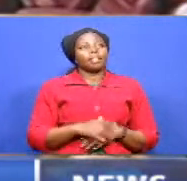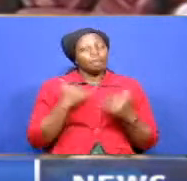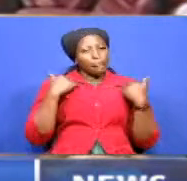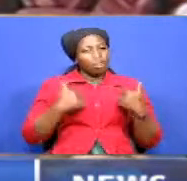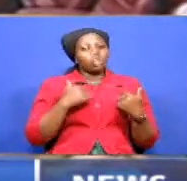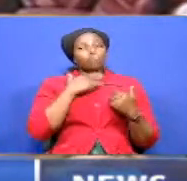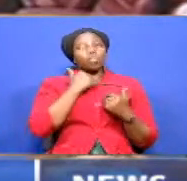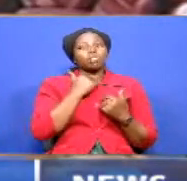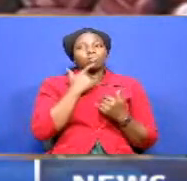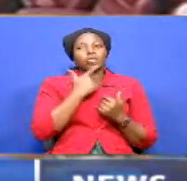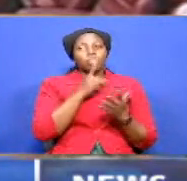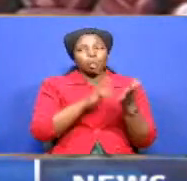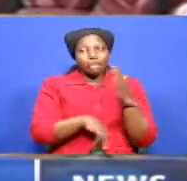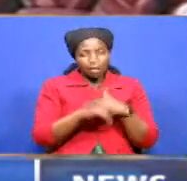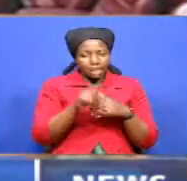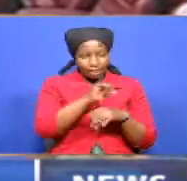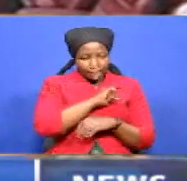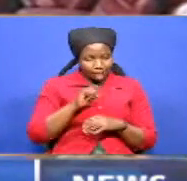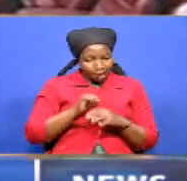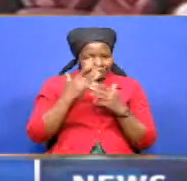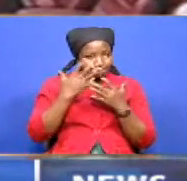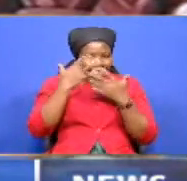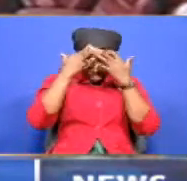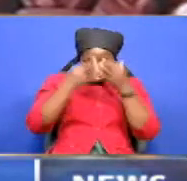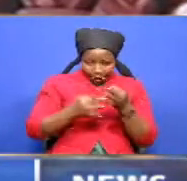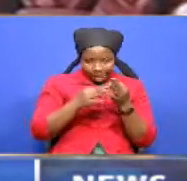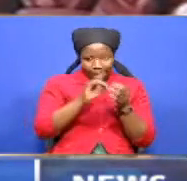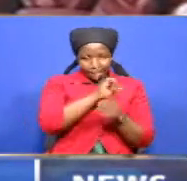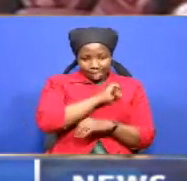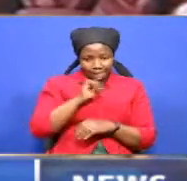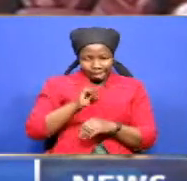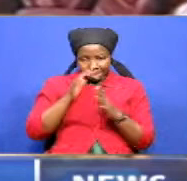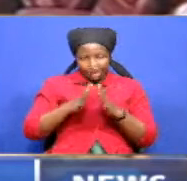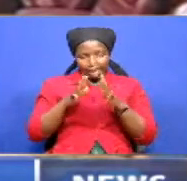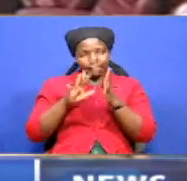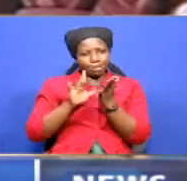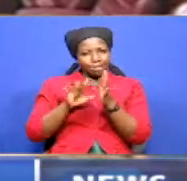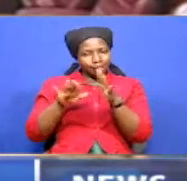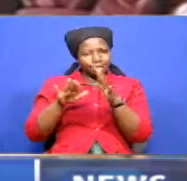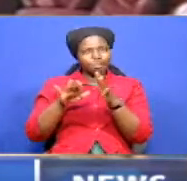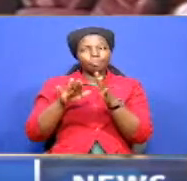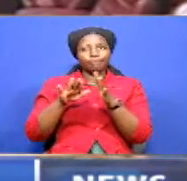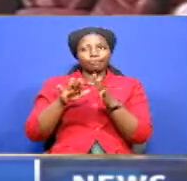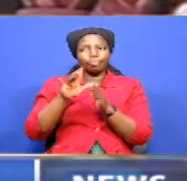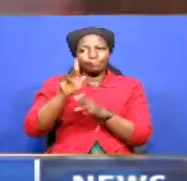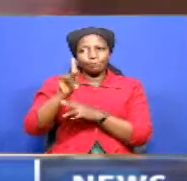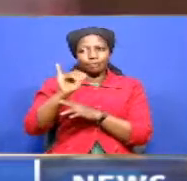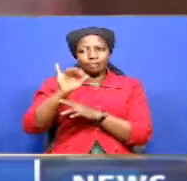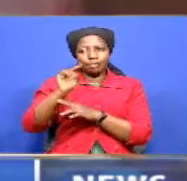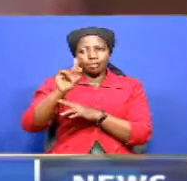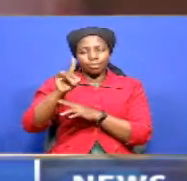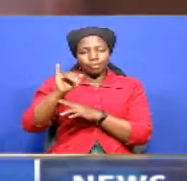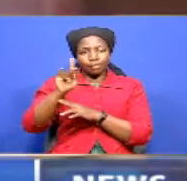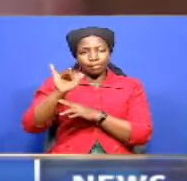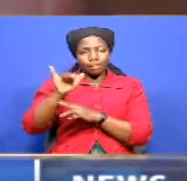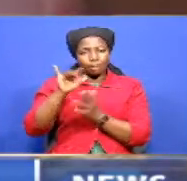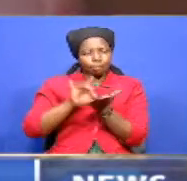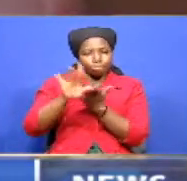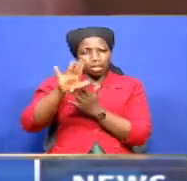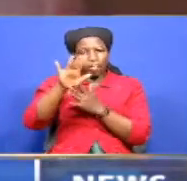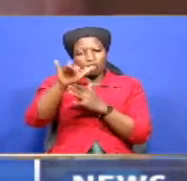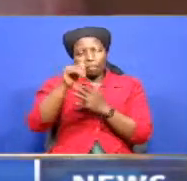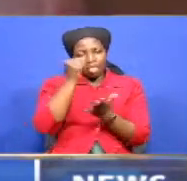resolves that Senator Professor Kithure Kindiki be removed from the office of the Deputy Speaker of the Senate.